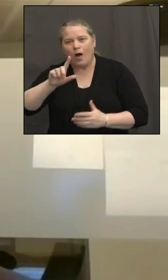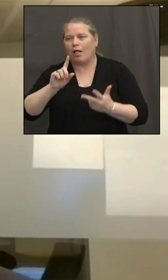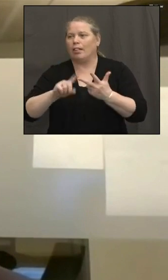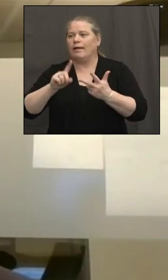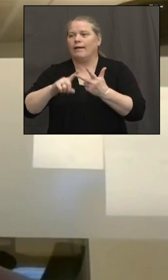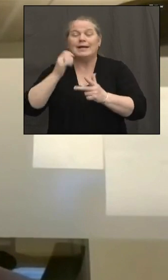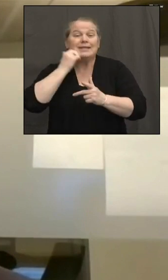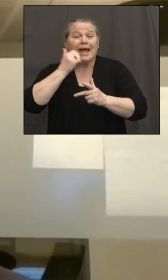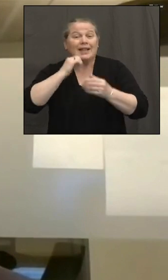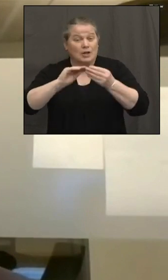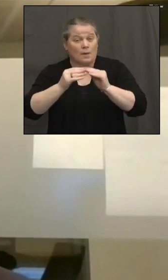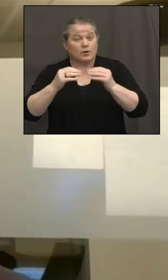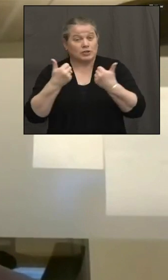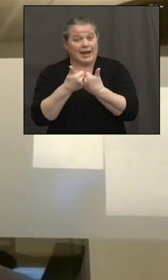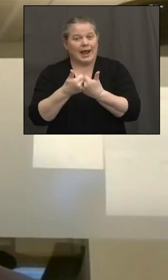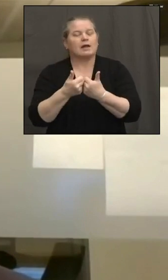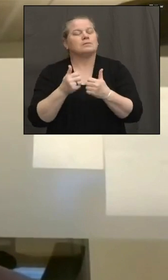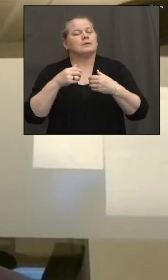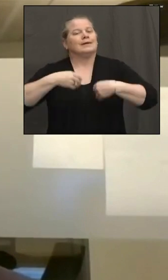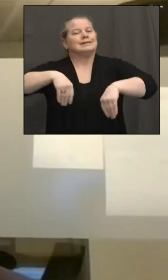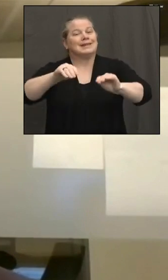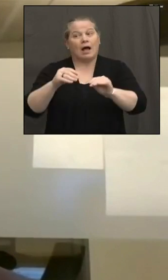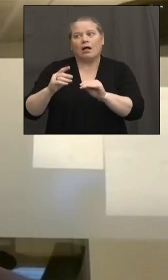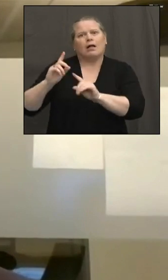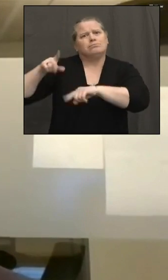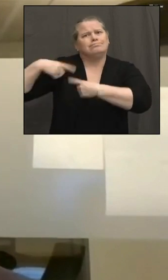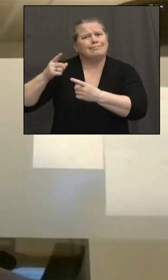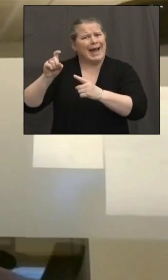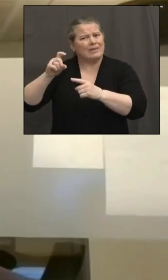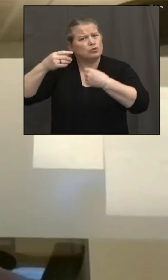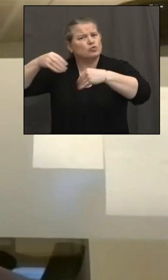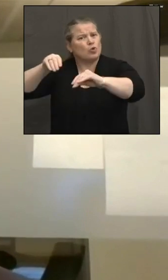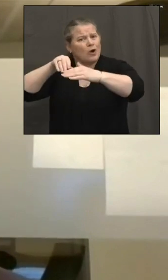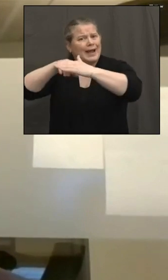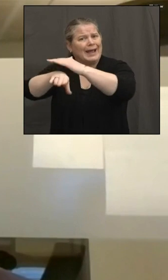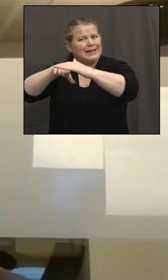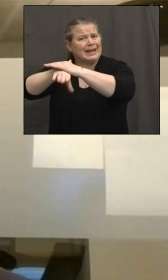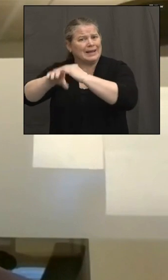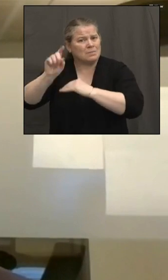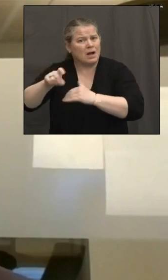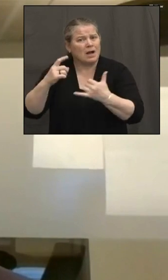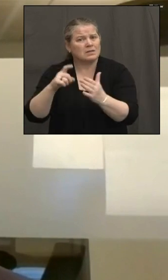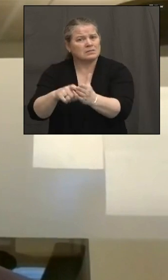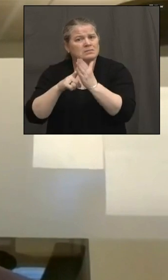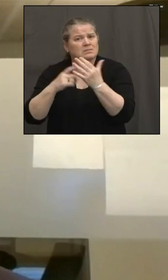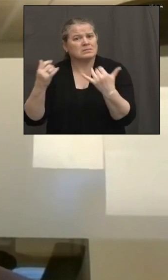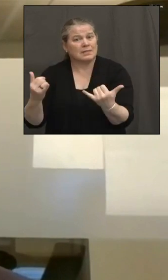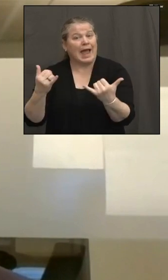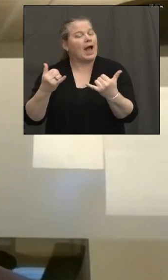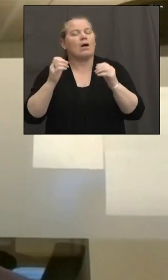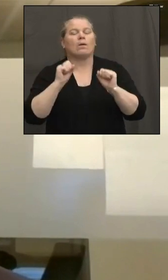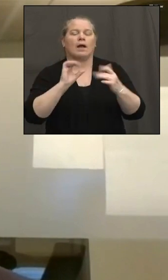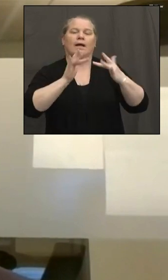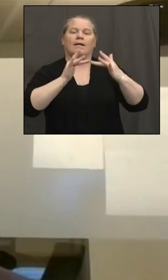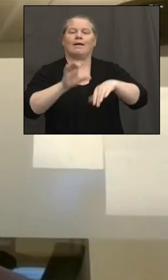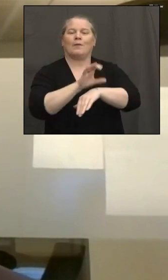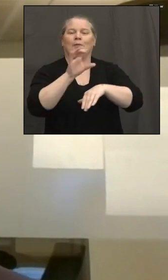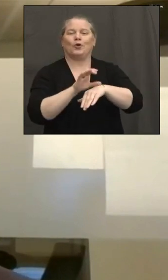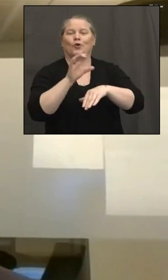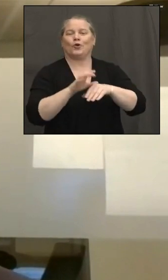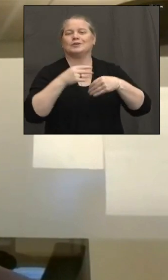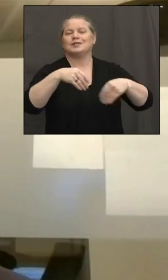online through, you know, mobile apps and other cashless options for people who like to play those games.